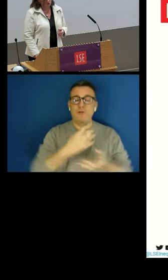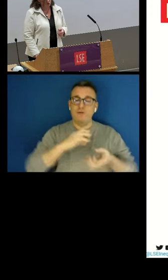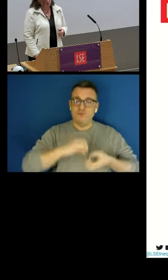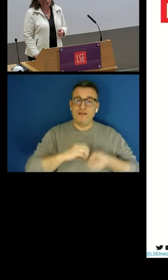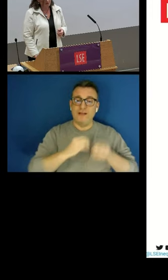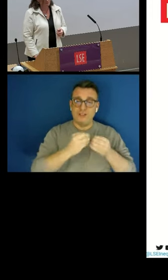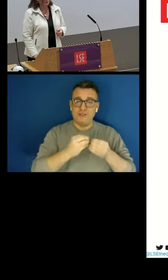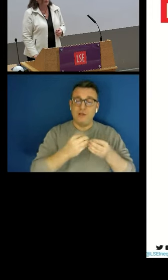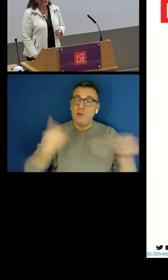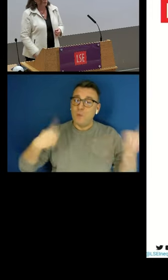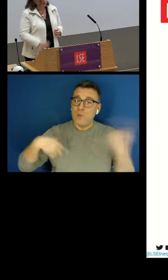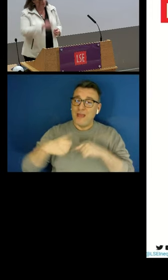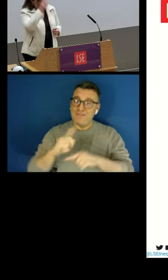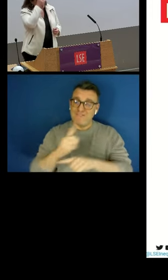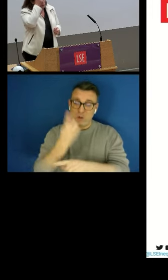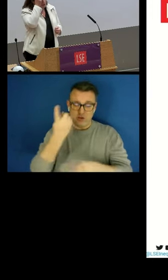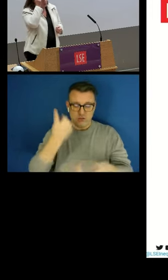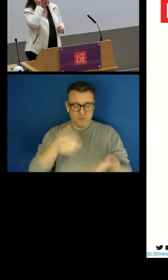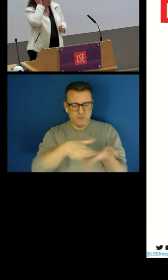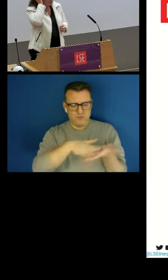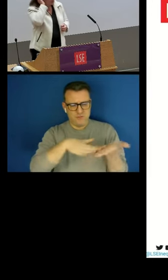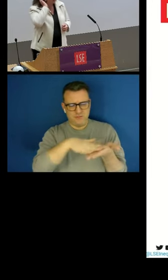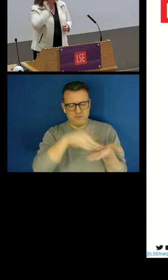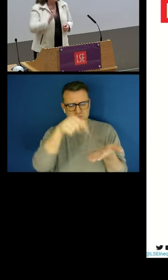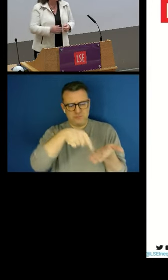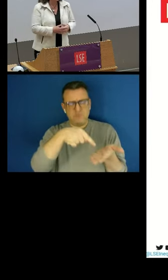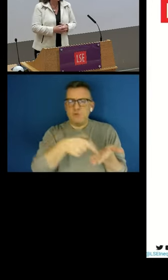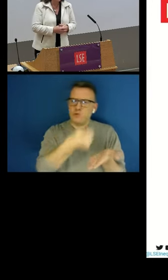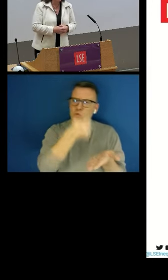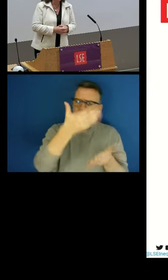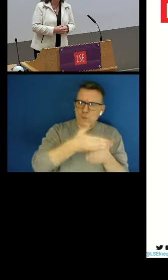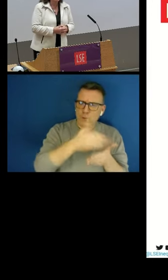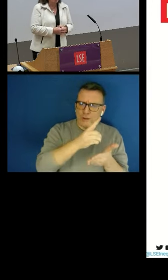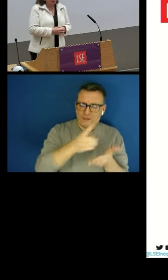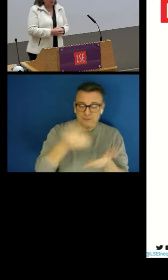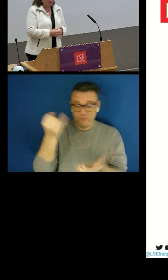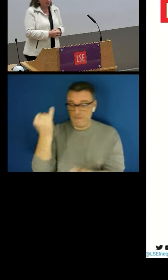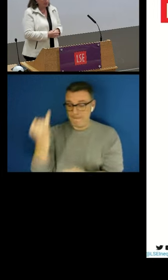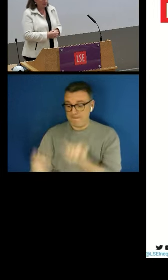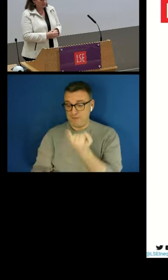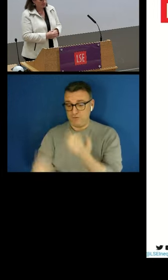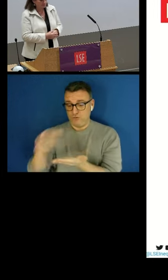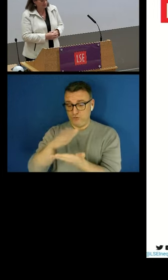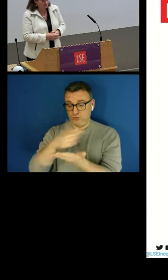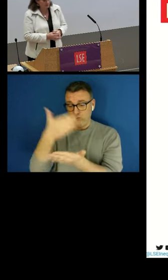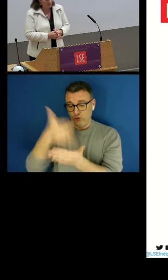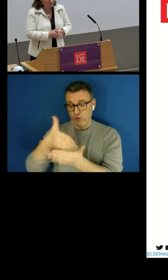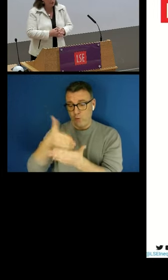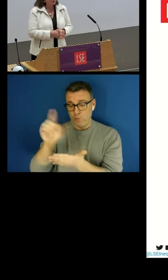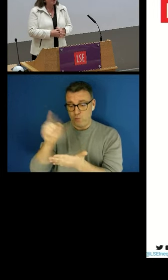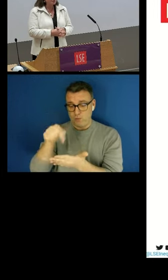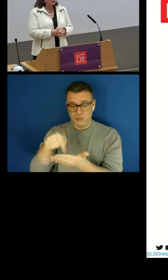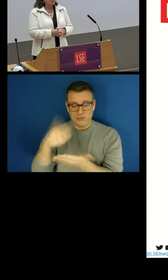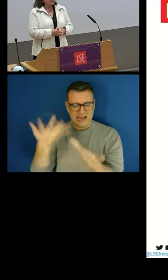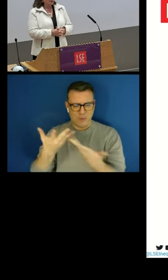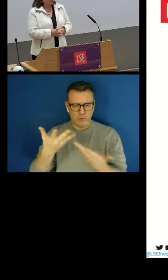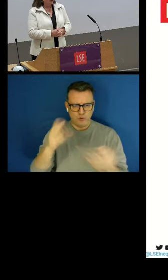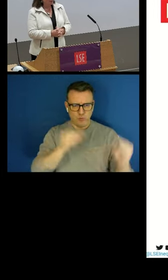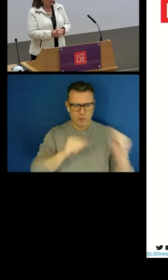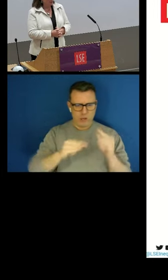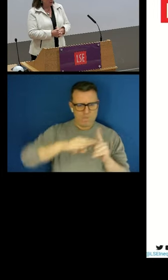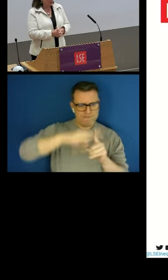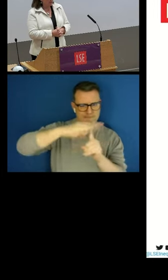what a good job is, what is a bad job, and how can we measure this. So, first of all,